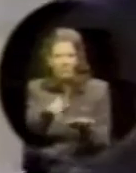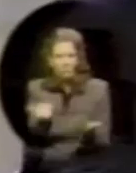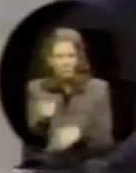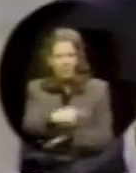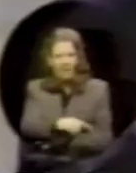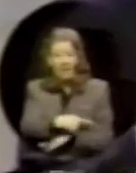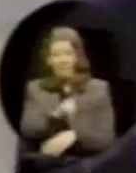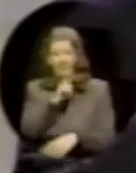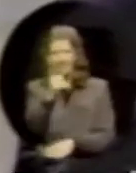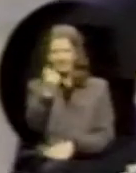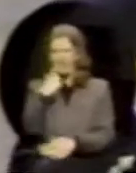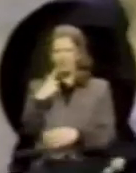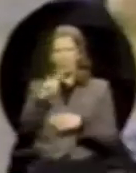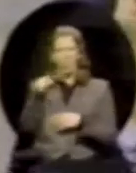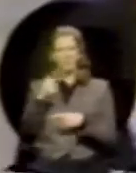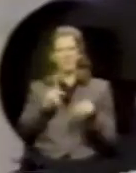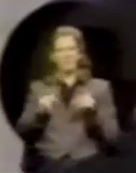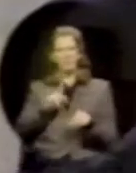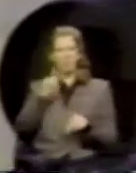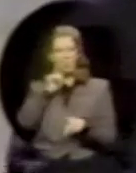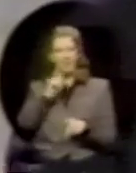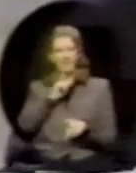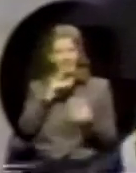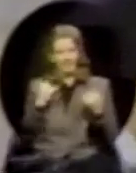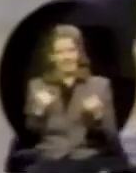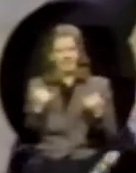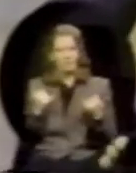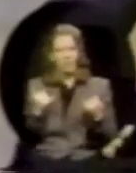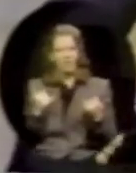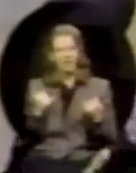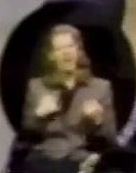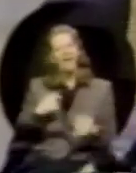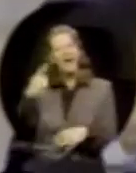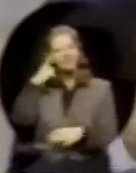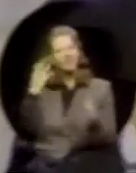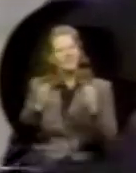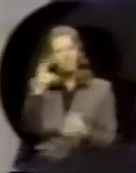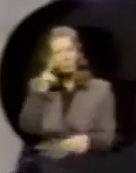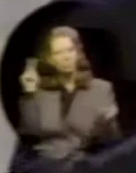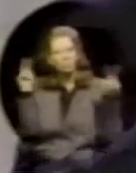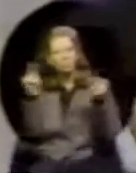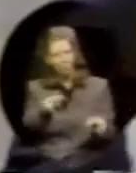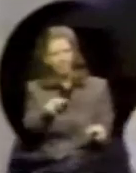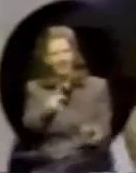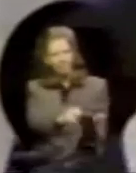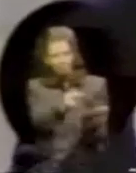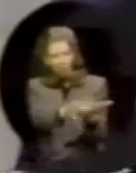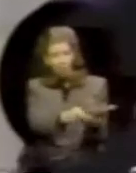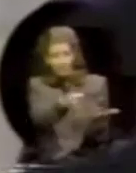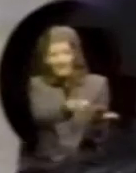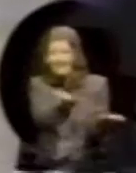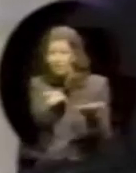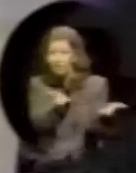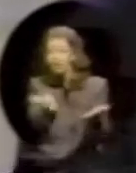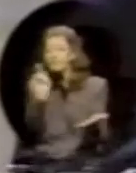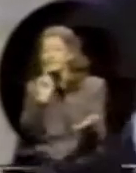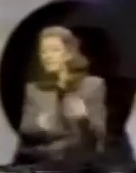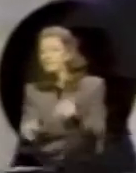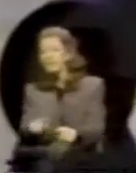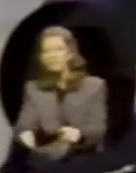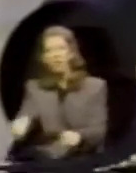It's being asked only of people who are deaf at this moment. I think if you look at a program serving people who are deaf,